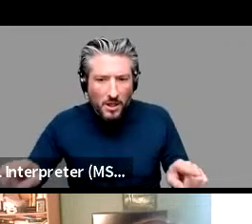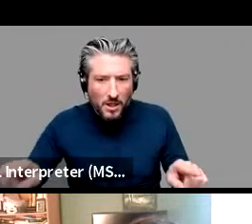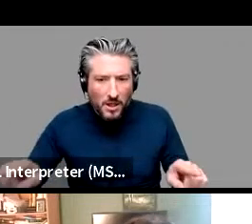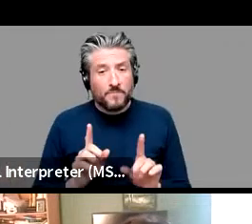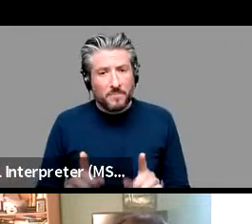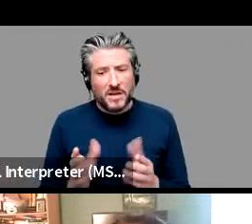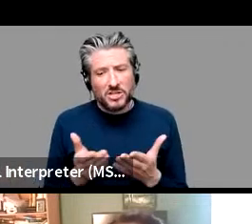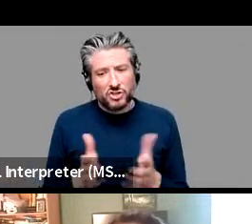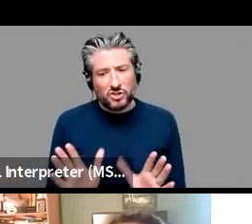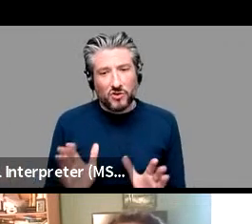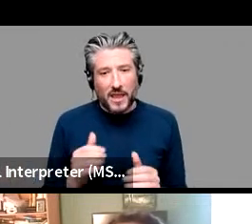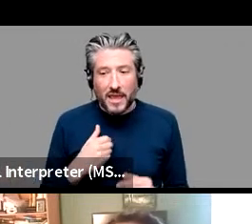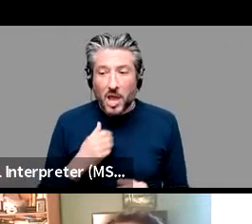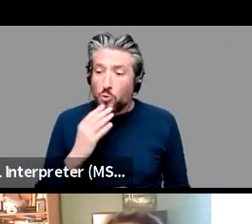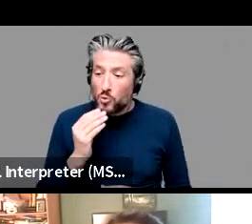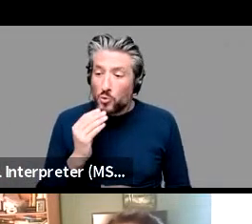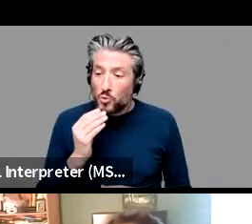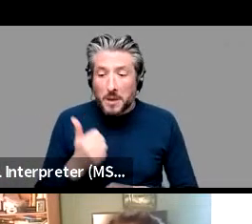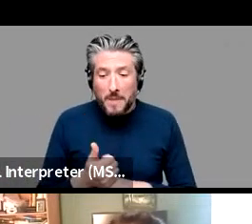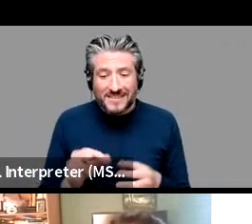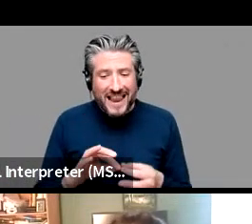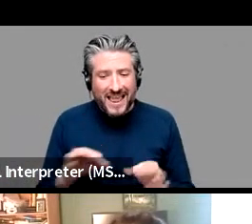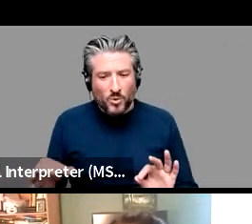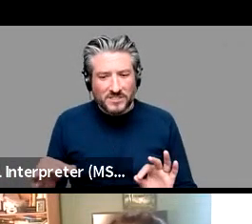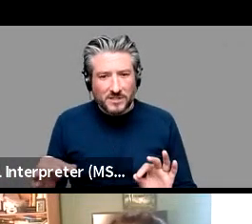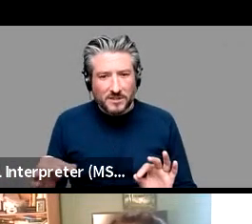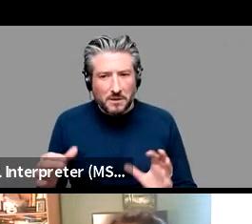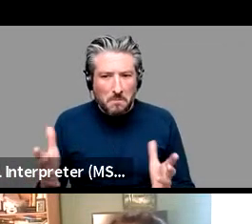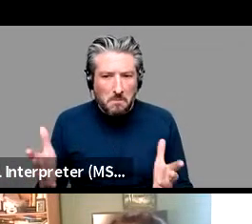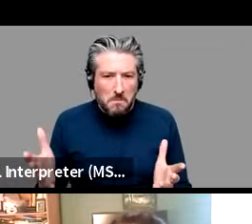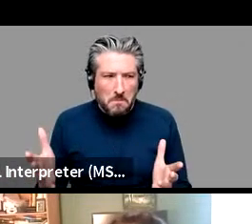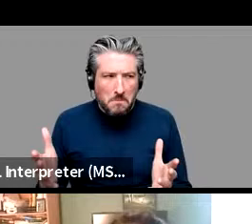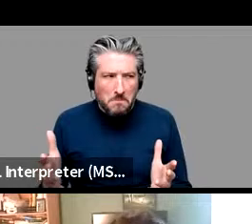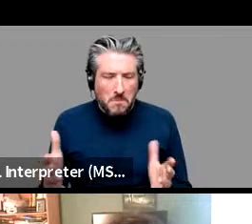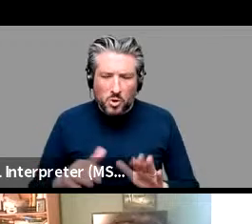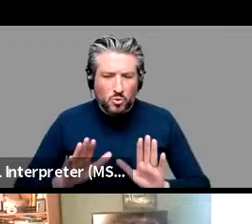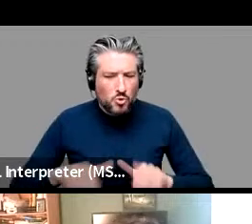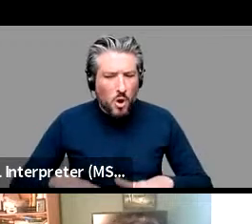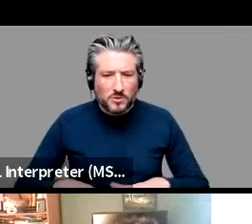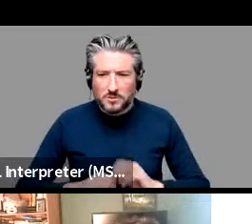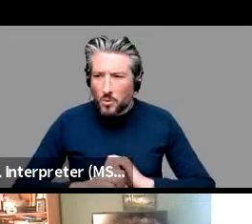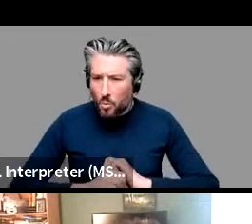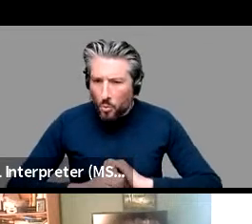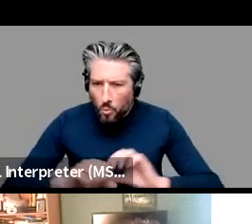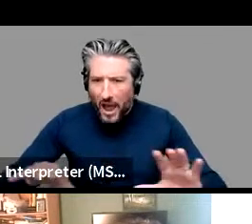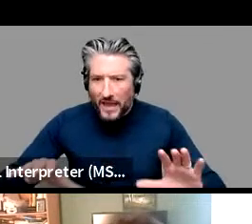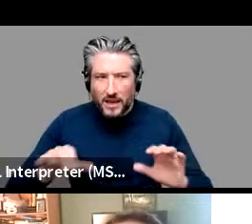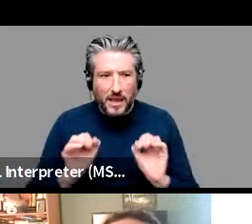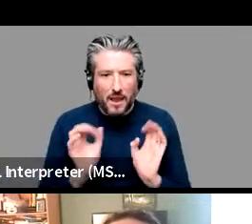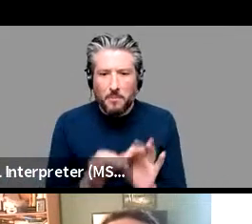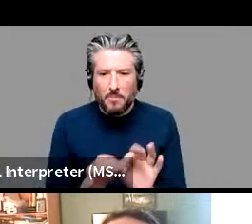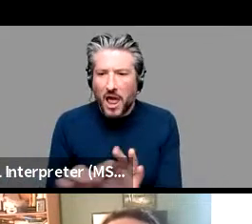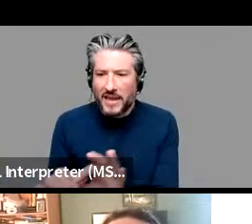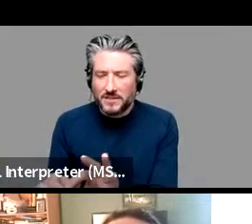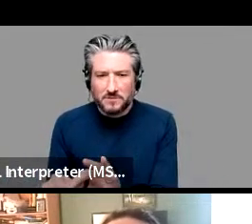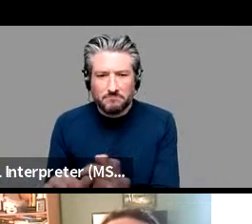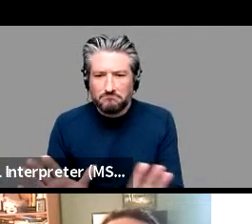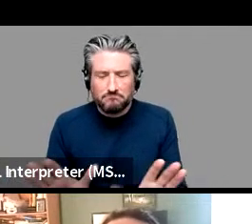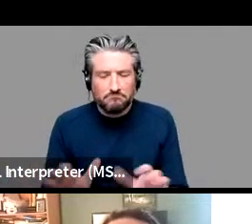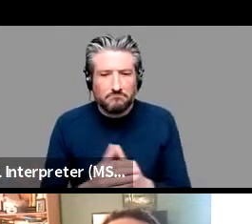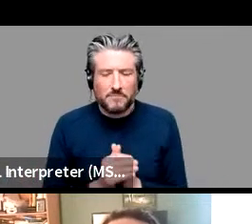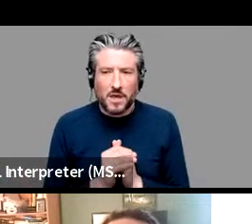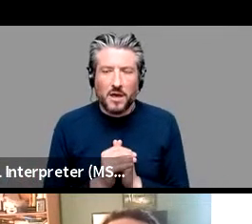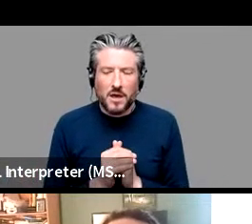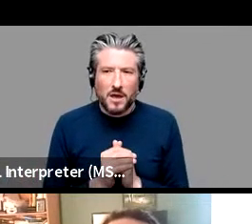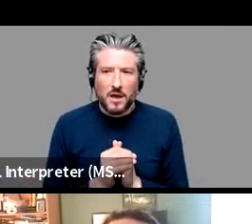that usage-based linguistics has been applied very widely um to anyone who who looks at usage and i don't think